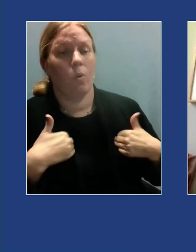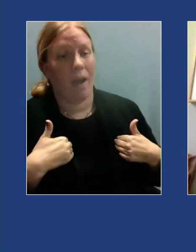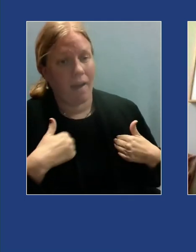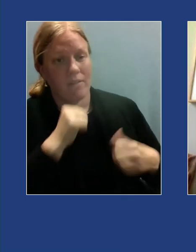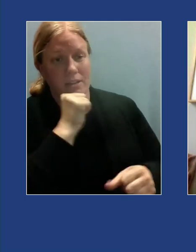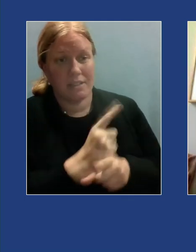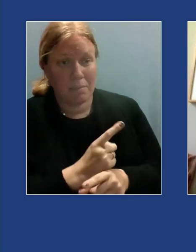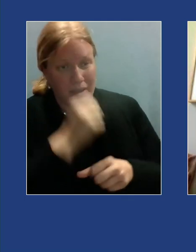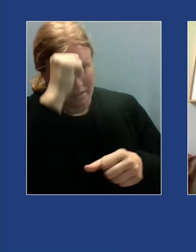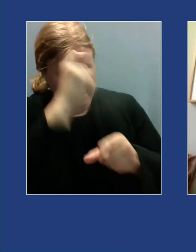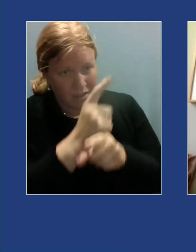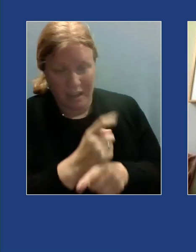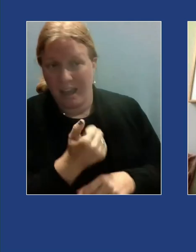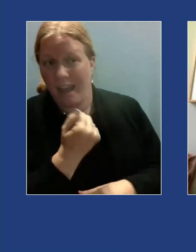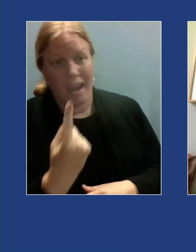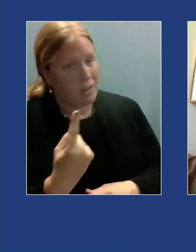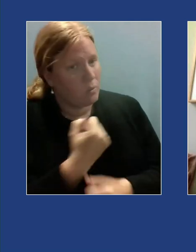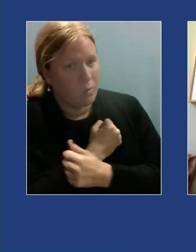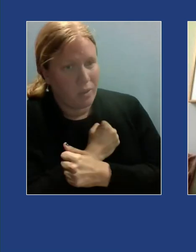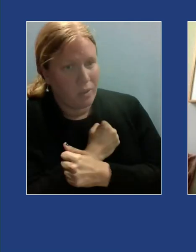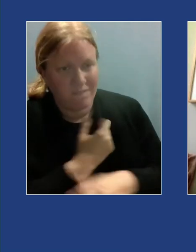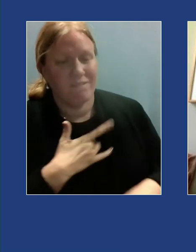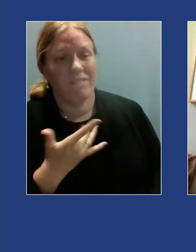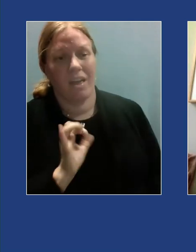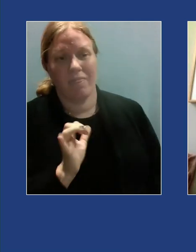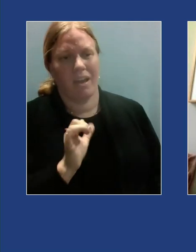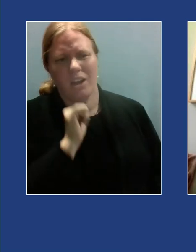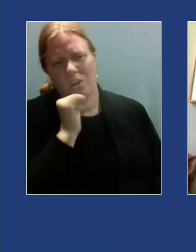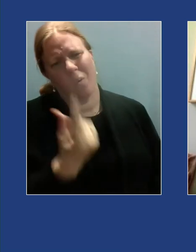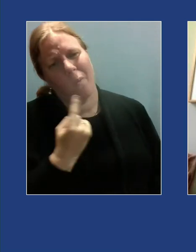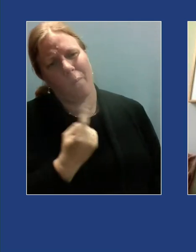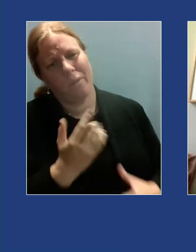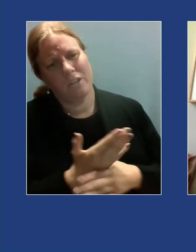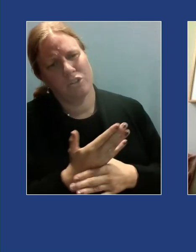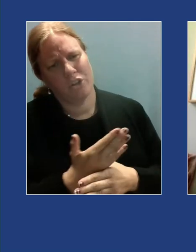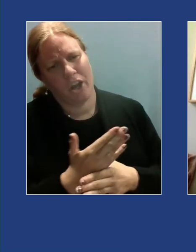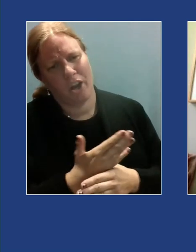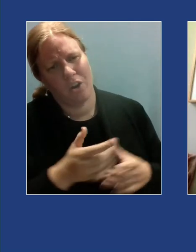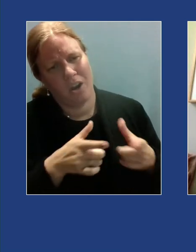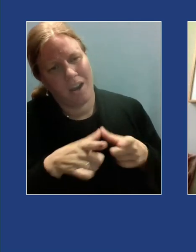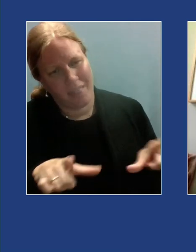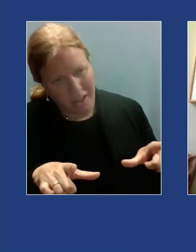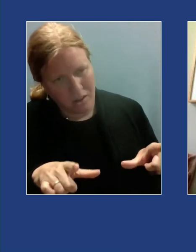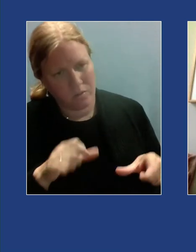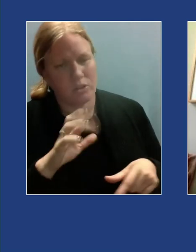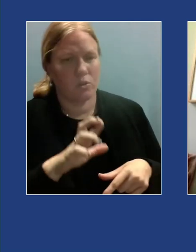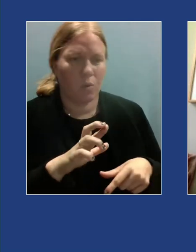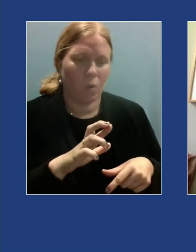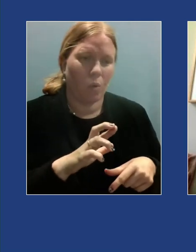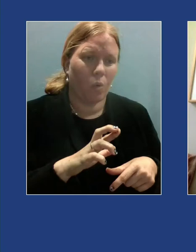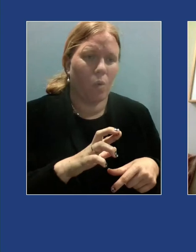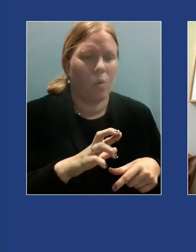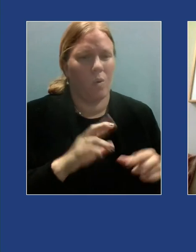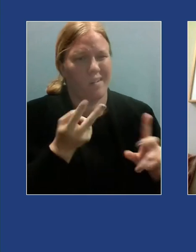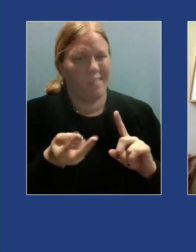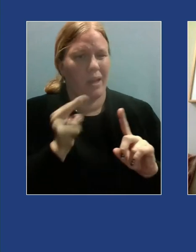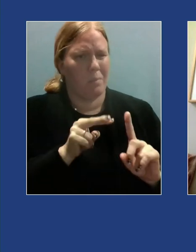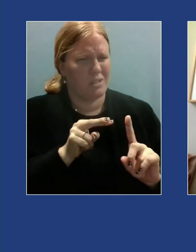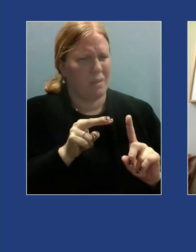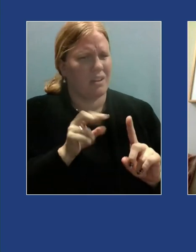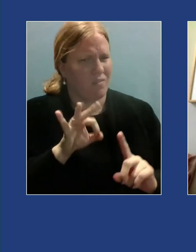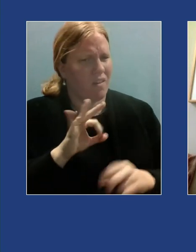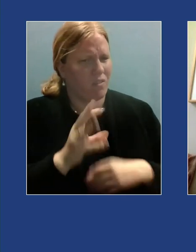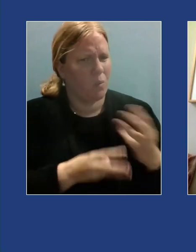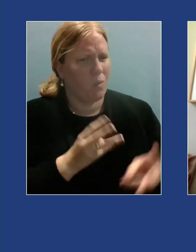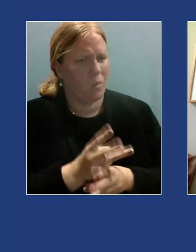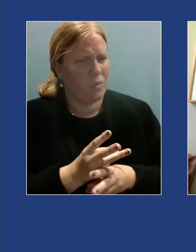loved one with whom it sometimes feels like I don't always share a language or perspective of the world like we